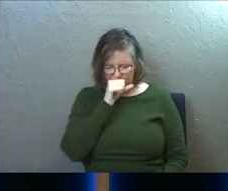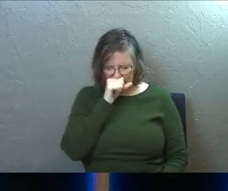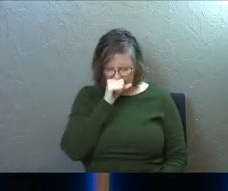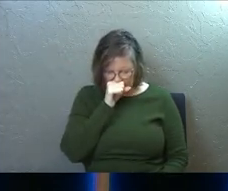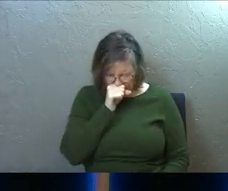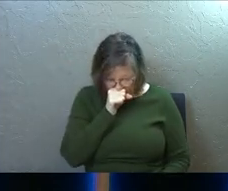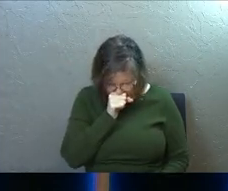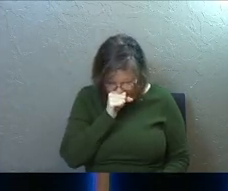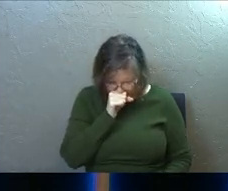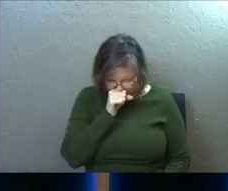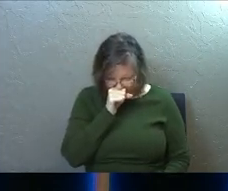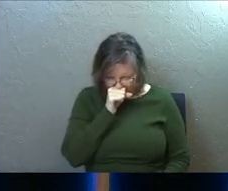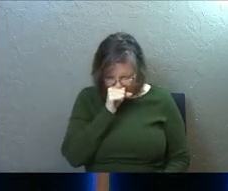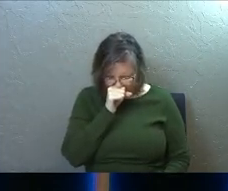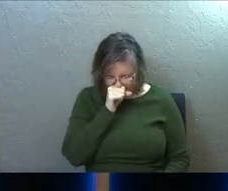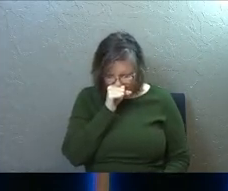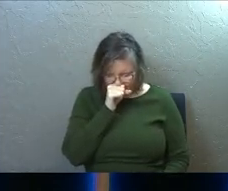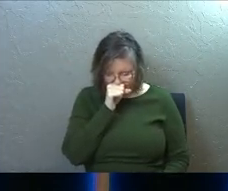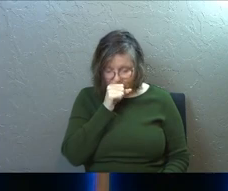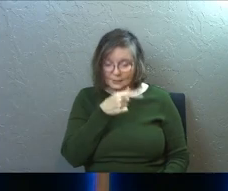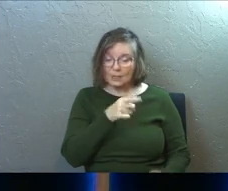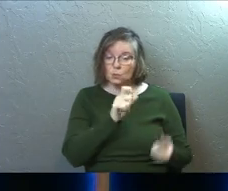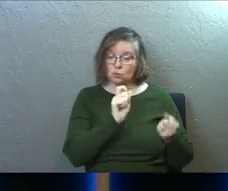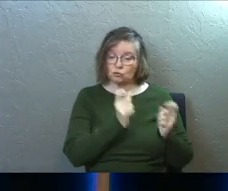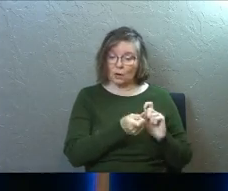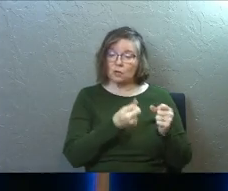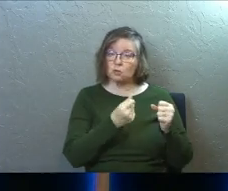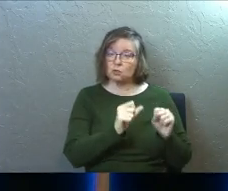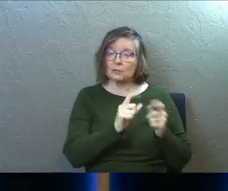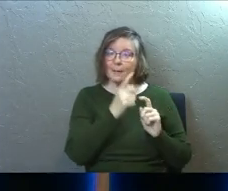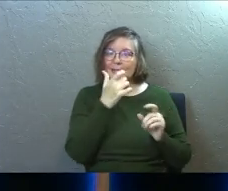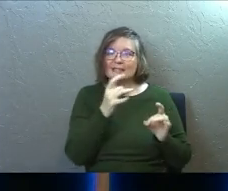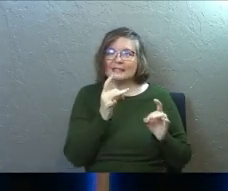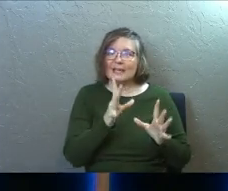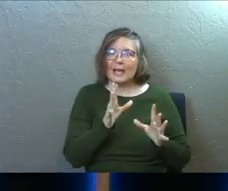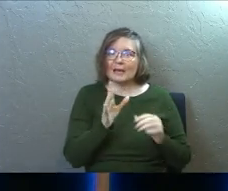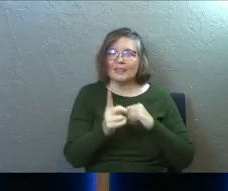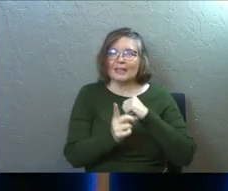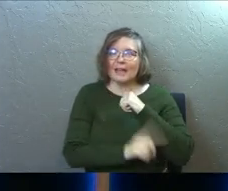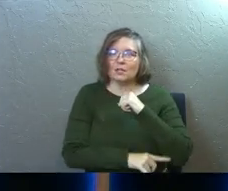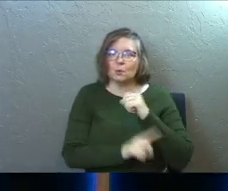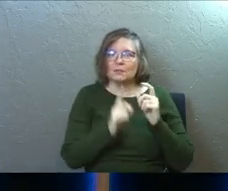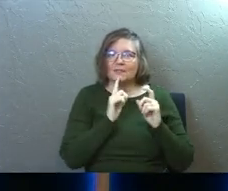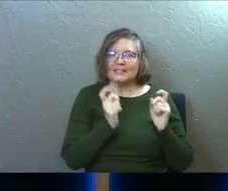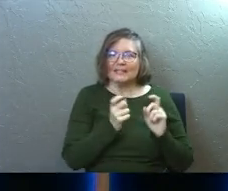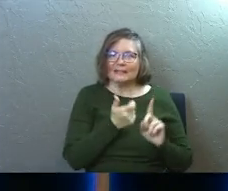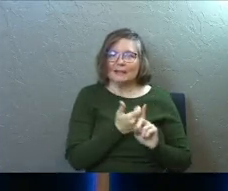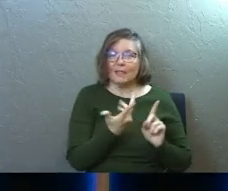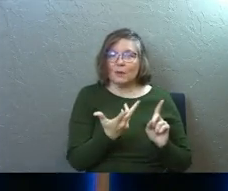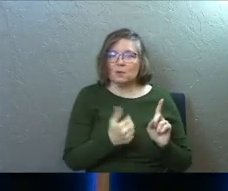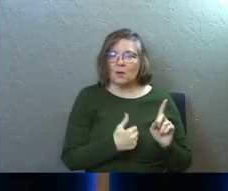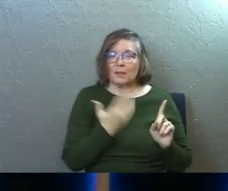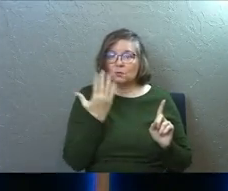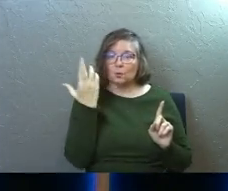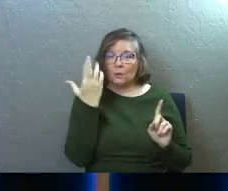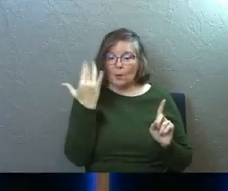He was changing and he was trying to change and he was white knuckling because he hated the consequences of his sin. He hated